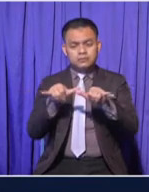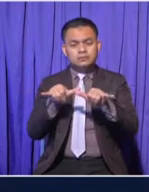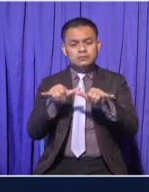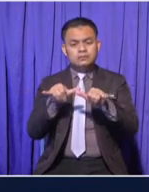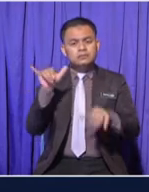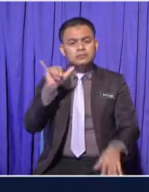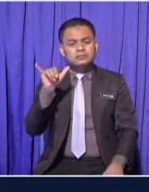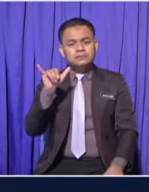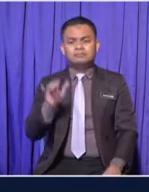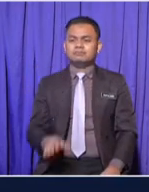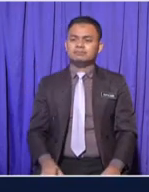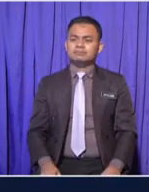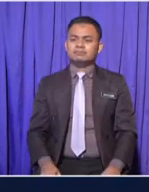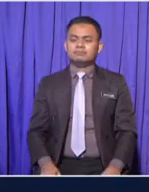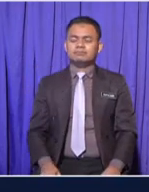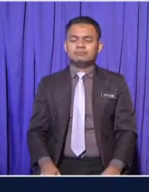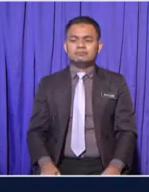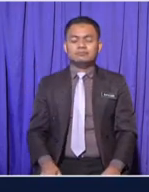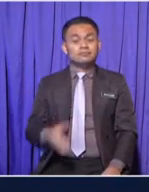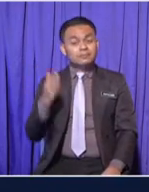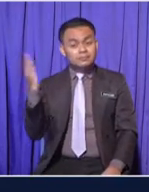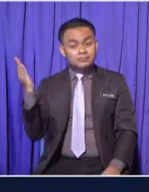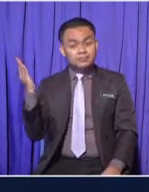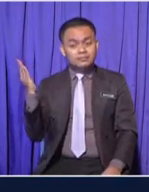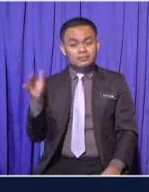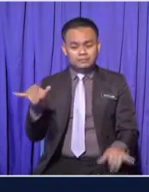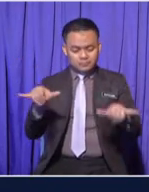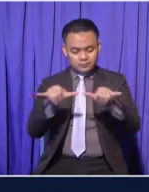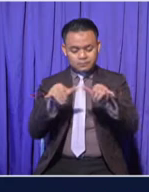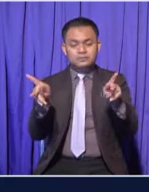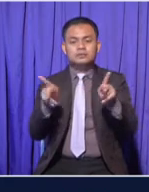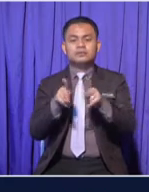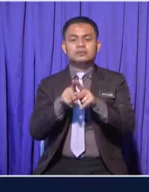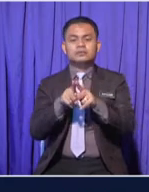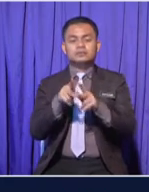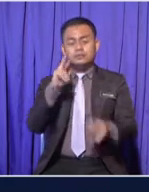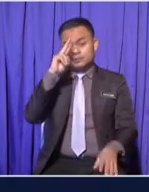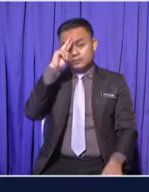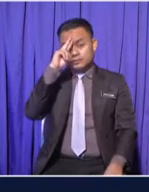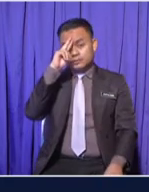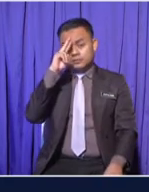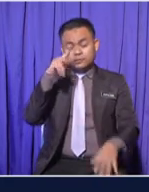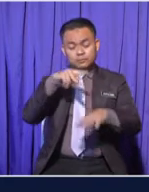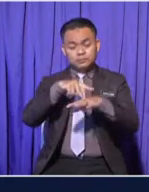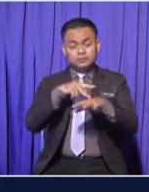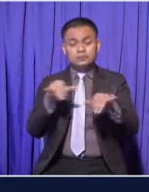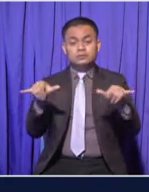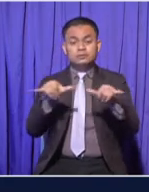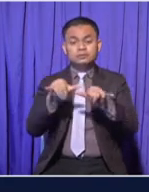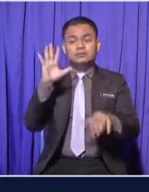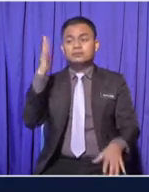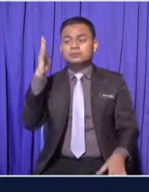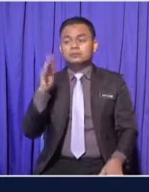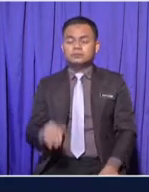These are their shoe sizes Raju wear size 15 shoes